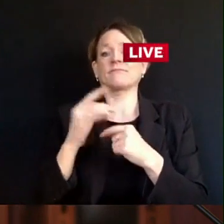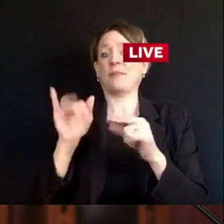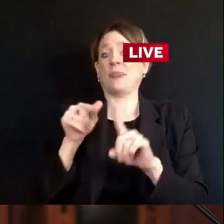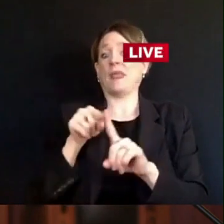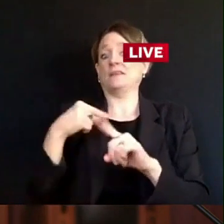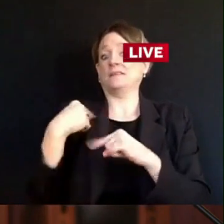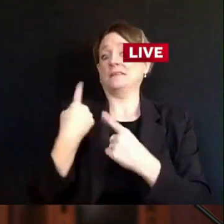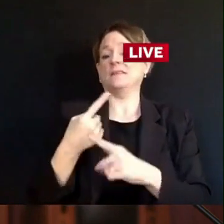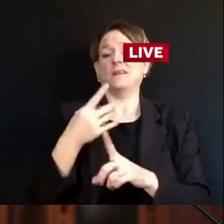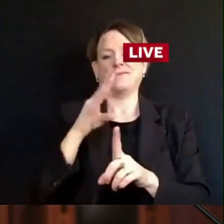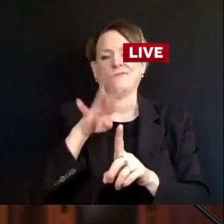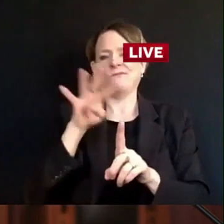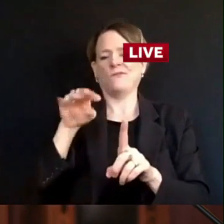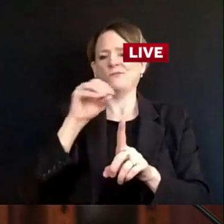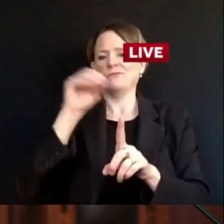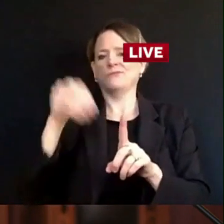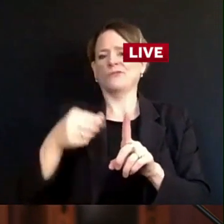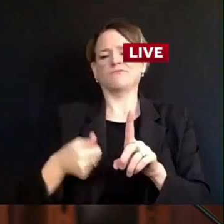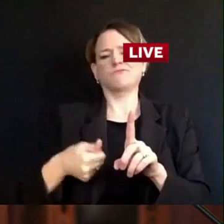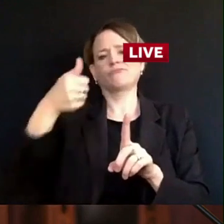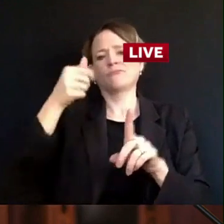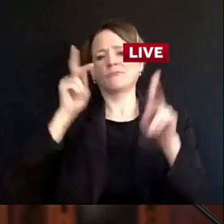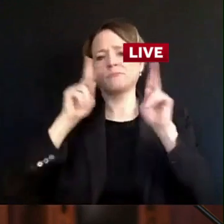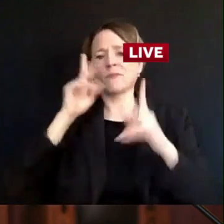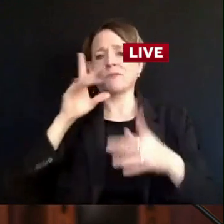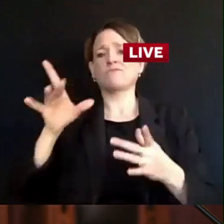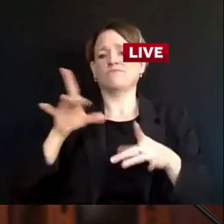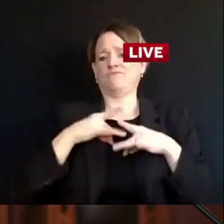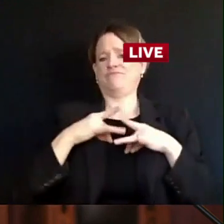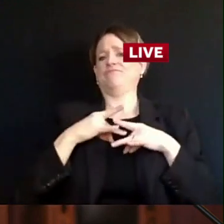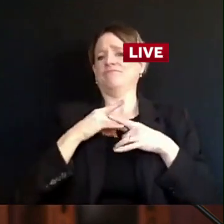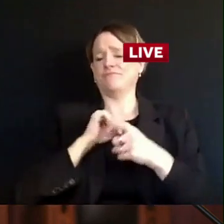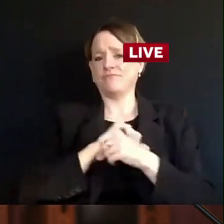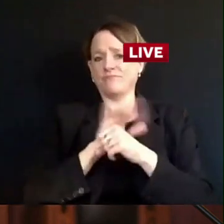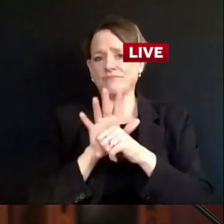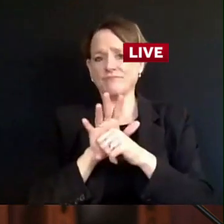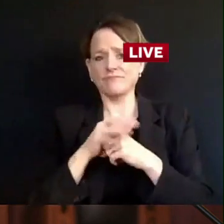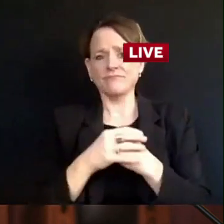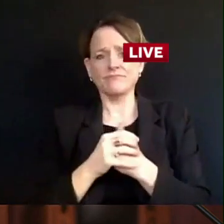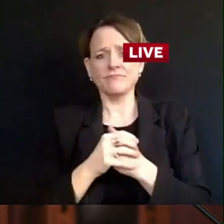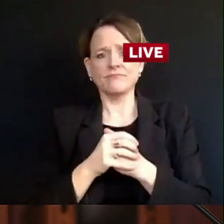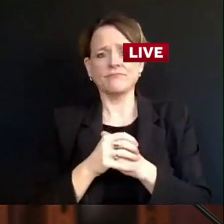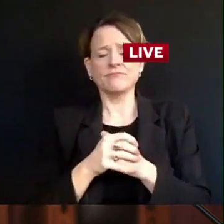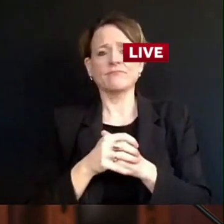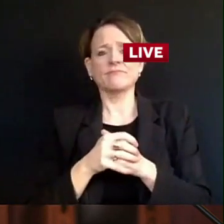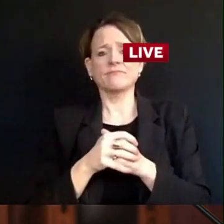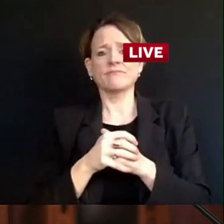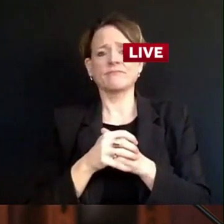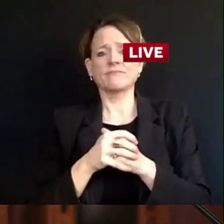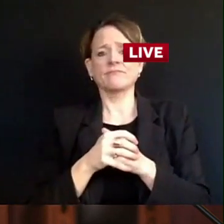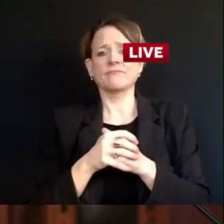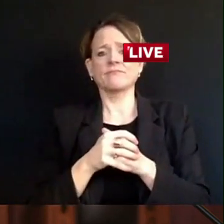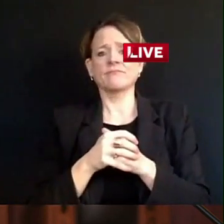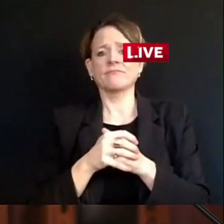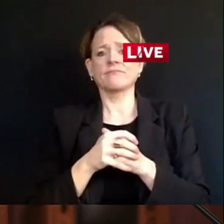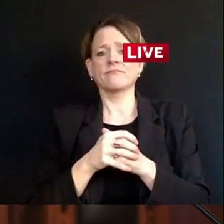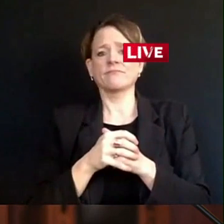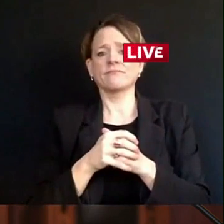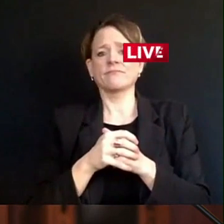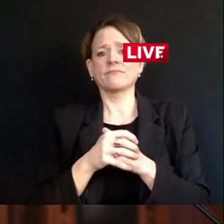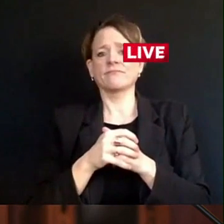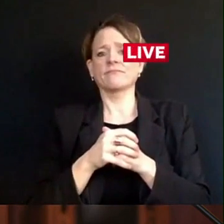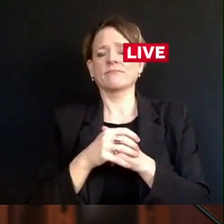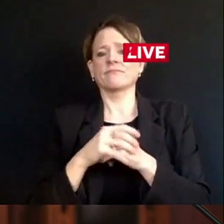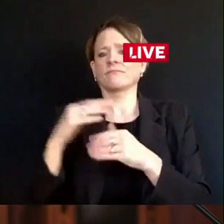Hospitals in every region of our state are experiencing staffing strains, all while COVID-19 hospitalizations continue